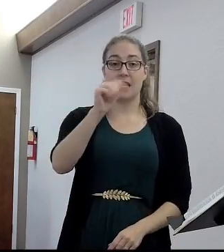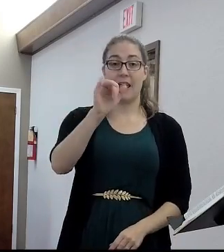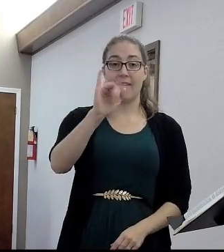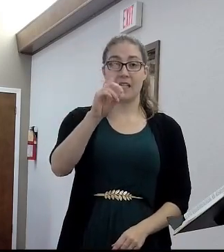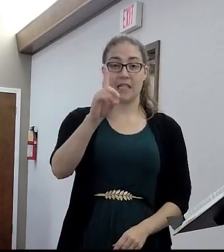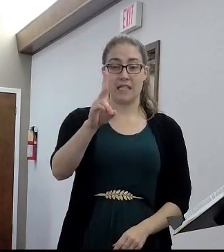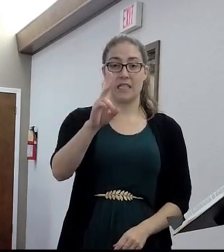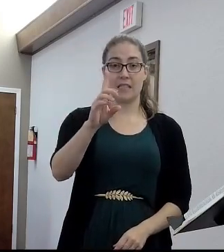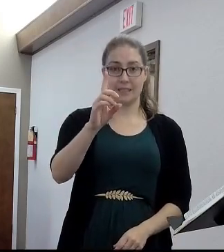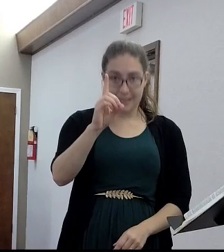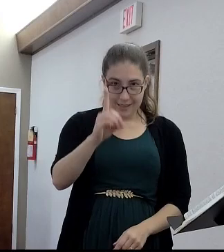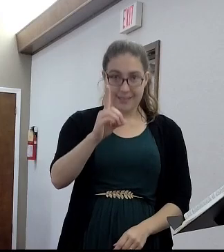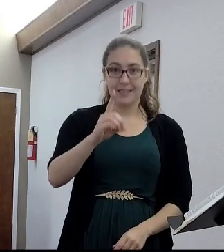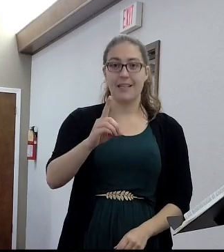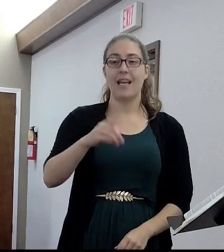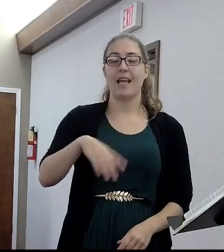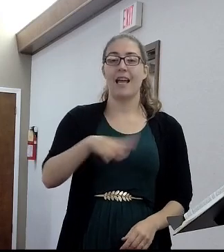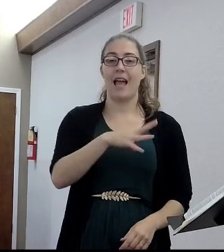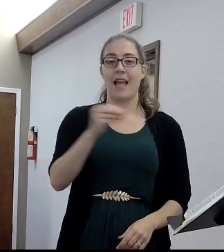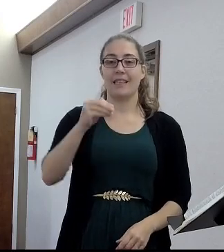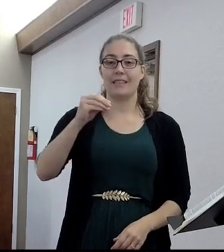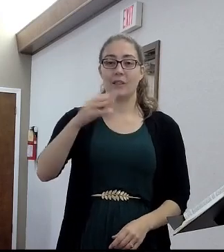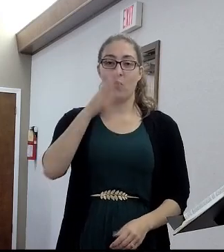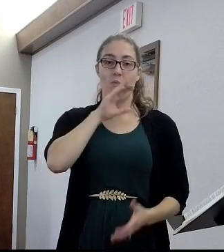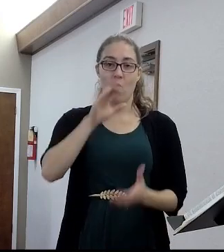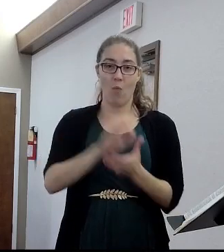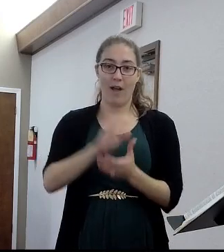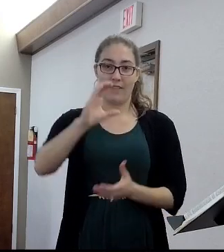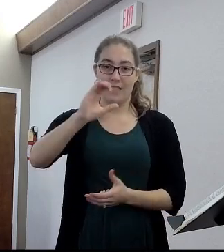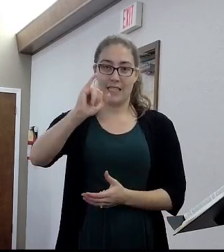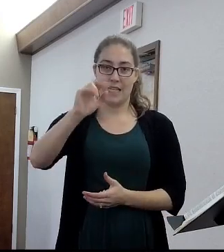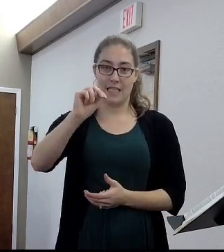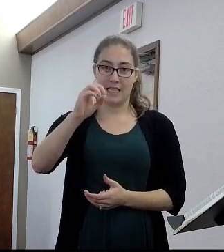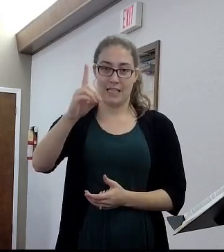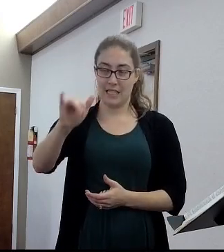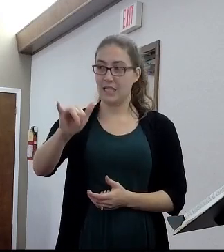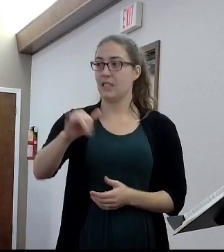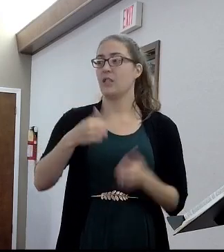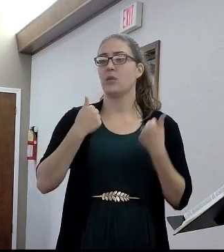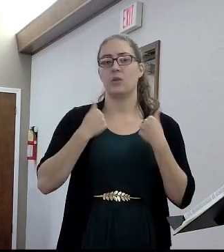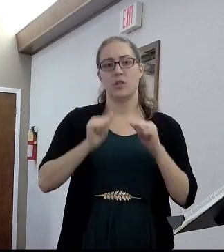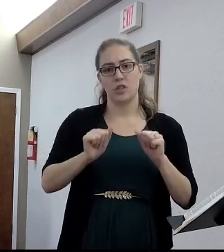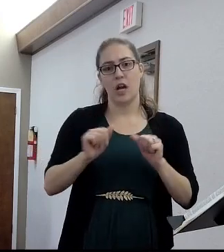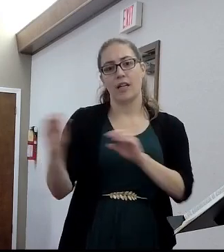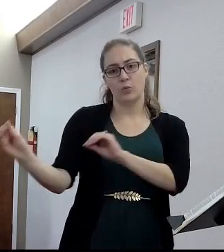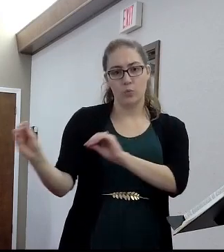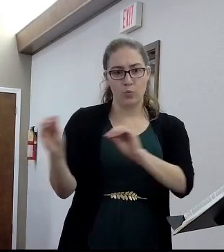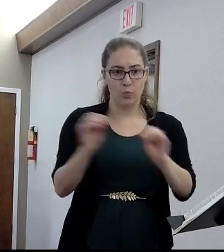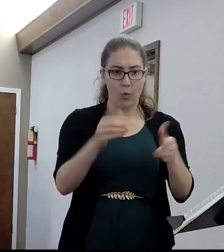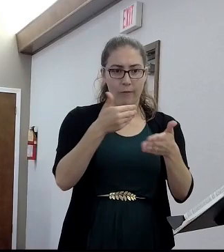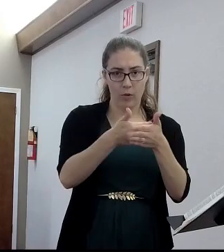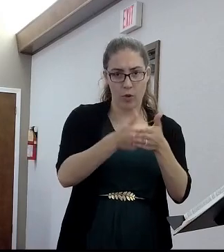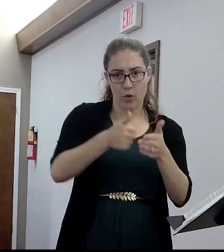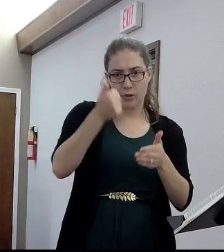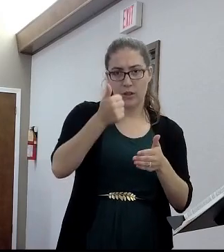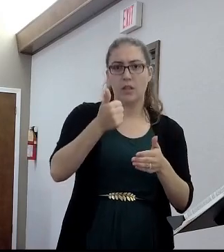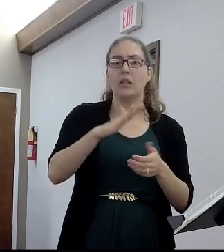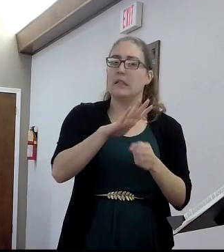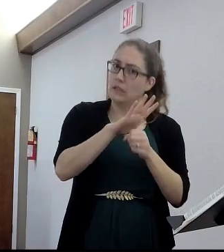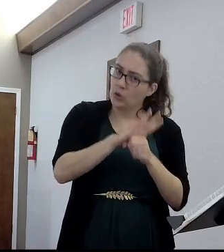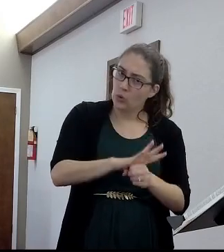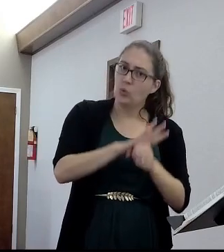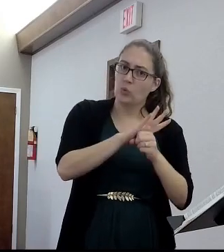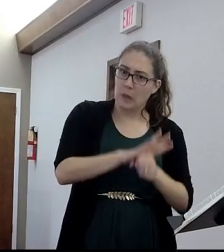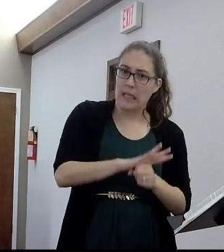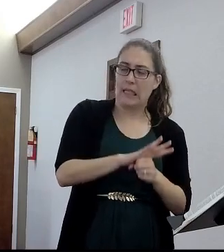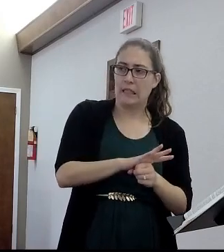trying to move here for a year and a half or something like that, you know. From about an hour and some change north of here. And there was a stress associated with provision,